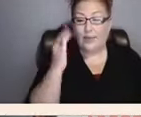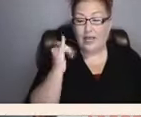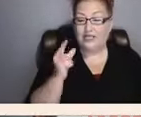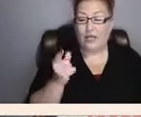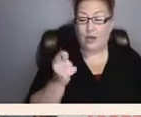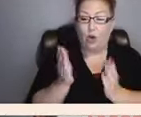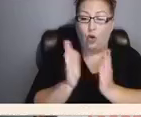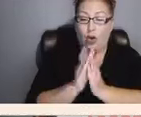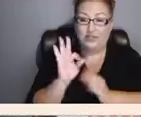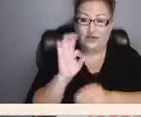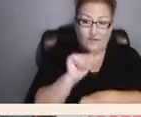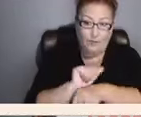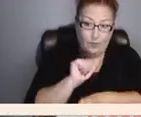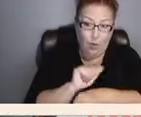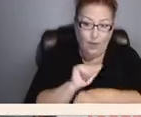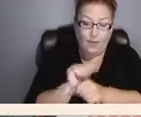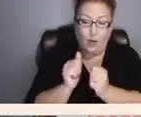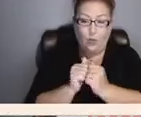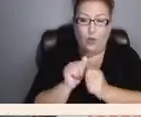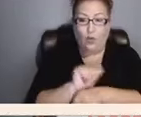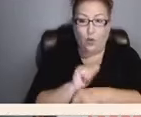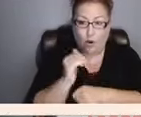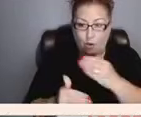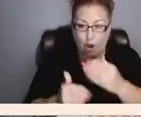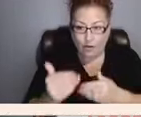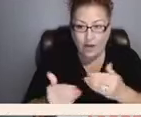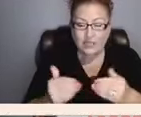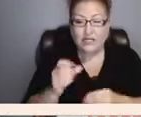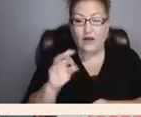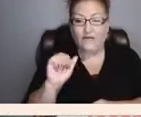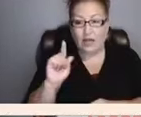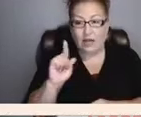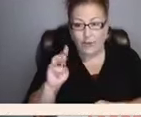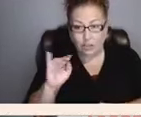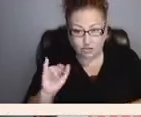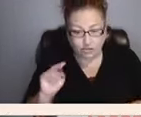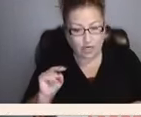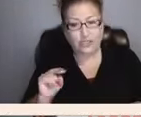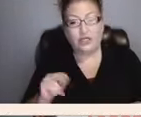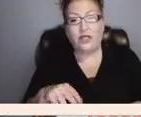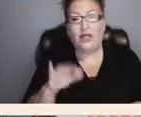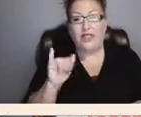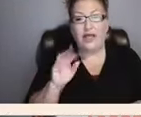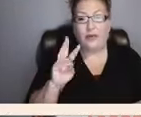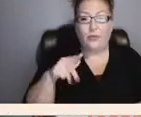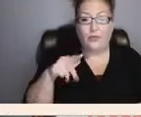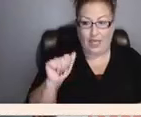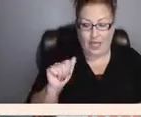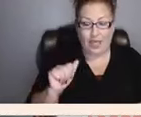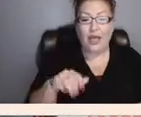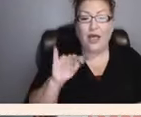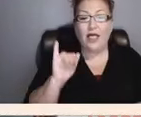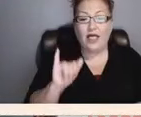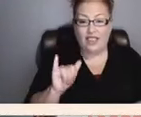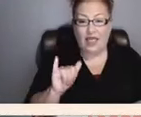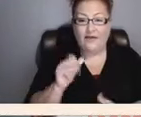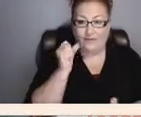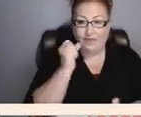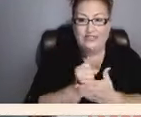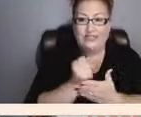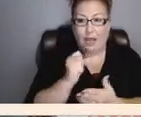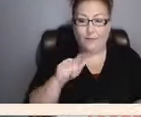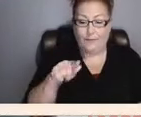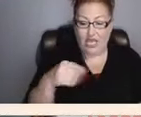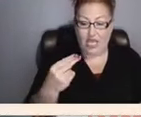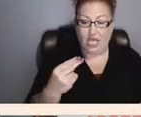employment with work progress of administrations, which is WPA, have been stamped PH, which is